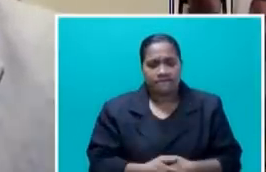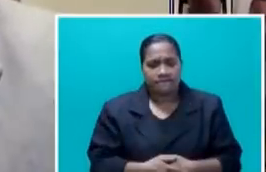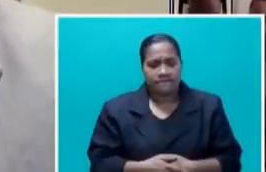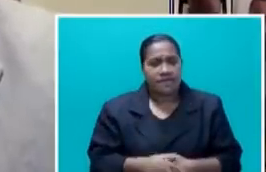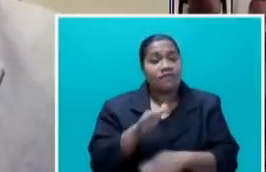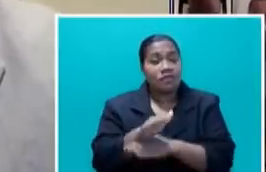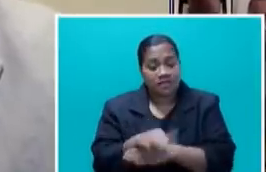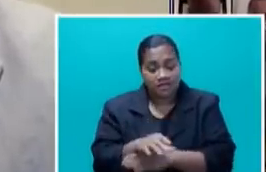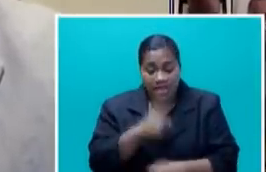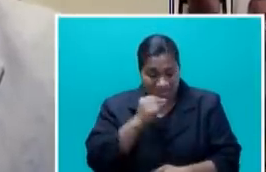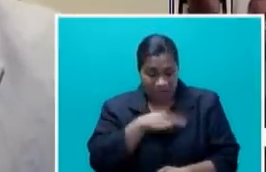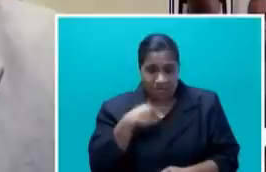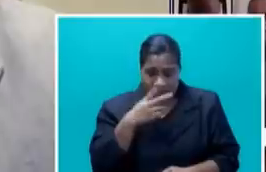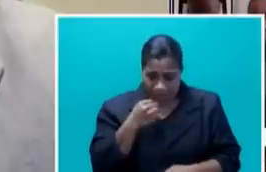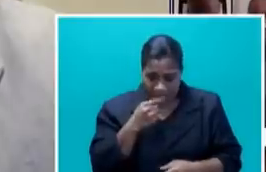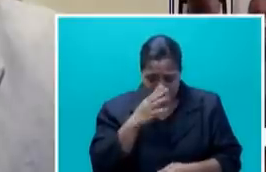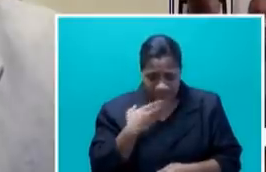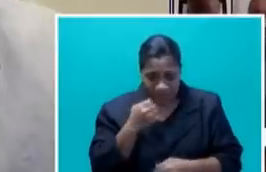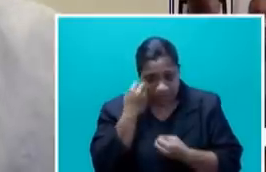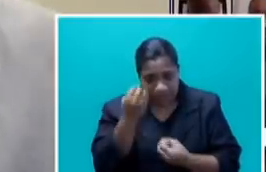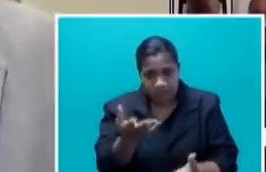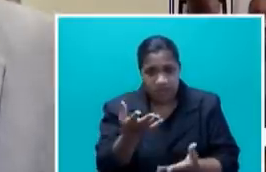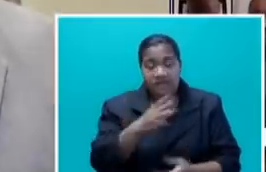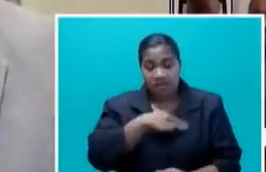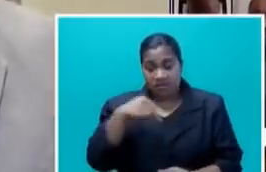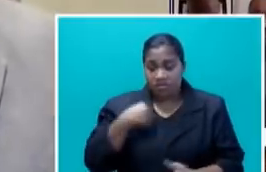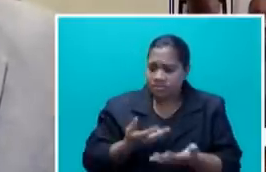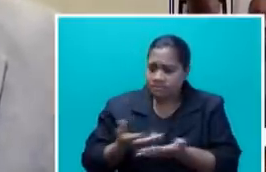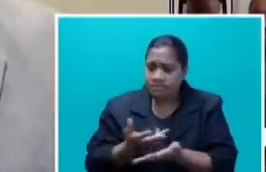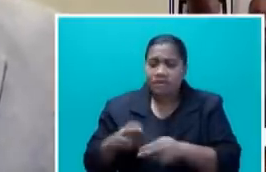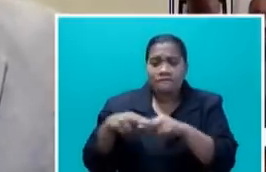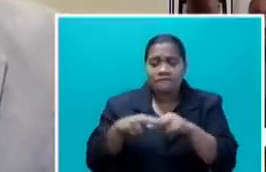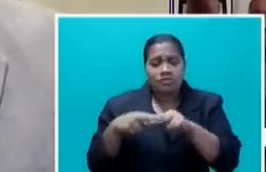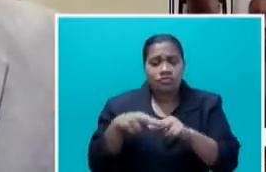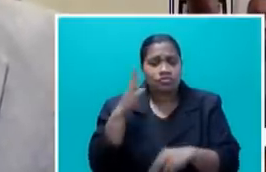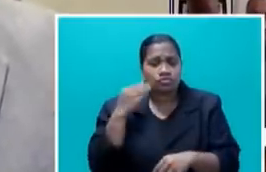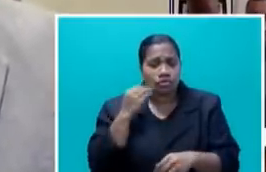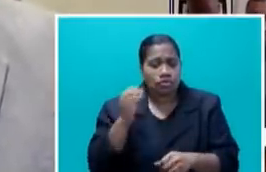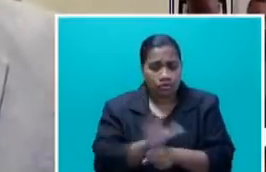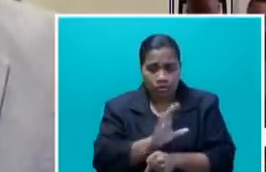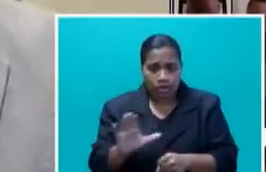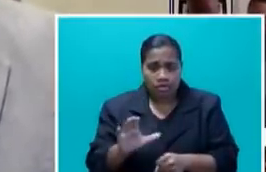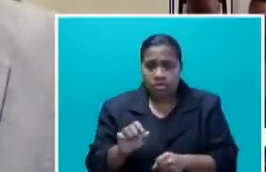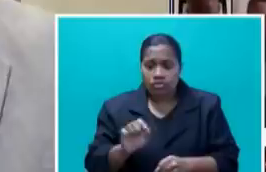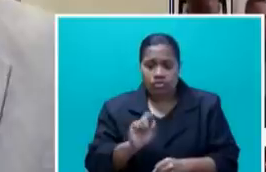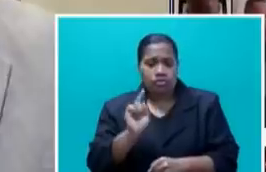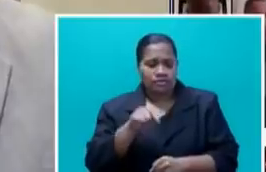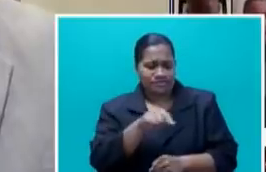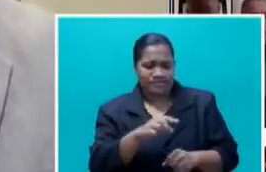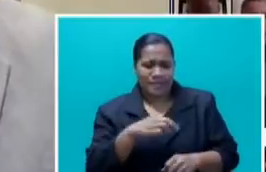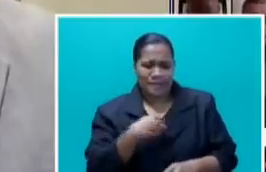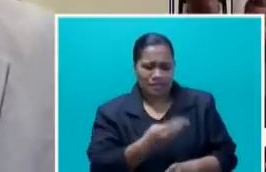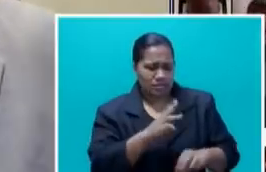was consulted by the Fiji Sugar Corporation on its mission to FCCC, the Fijian